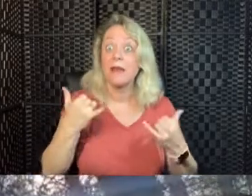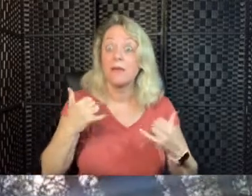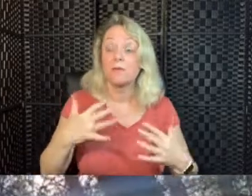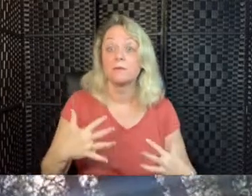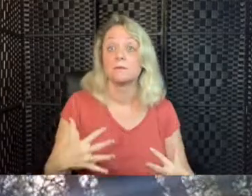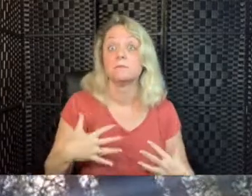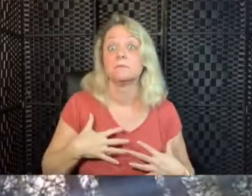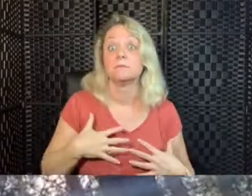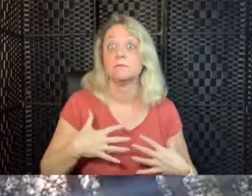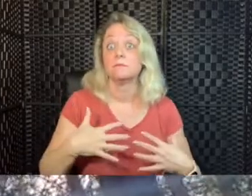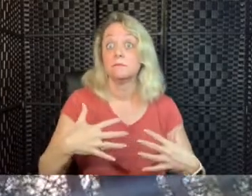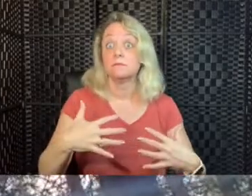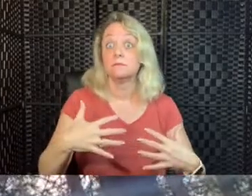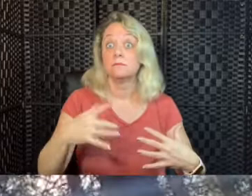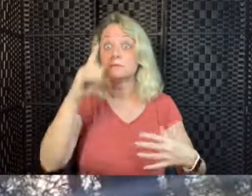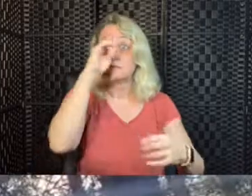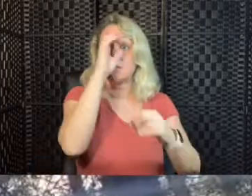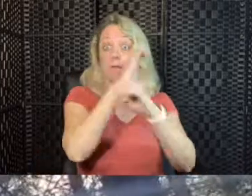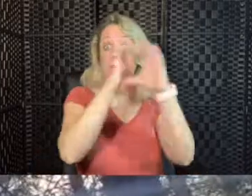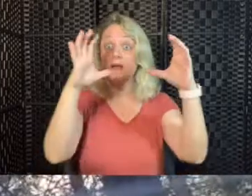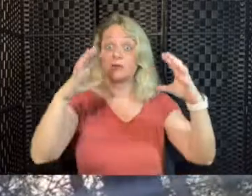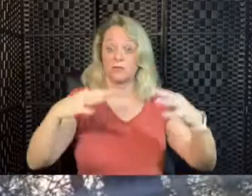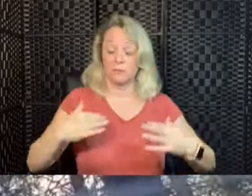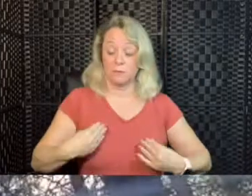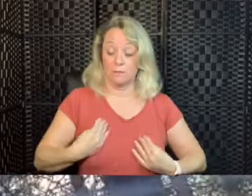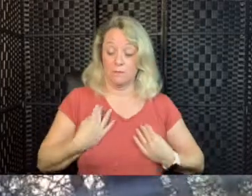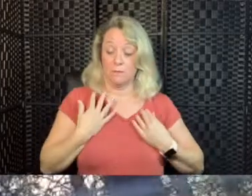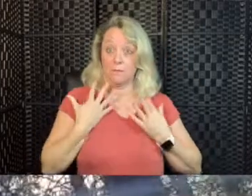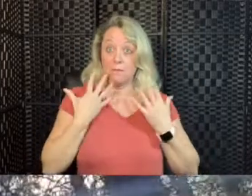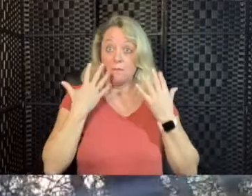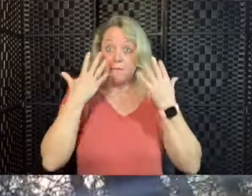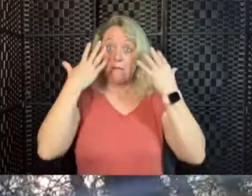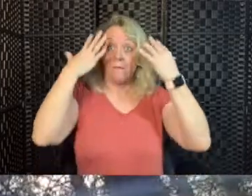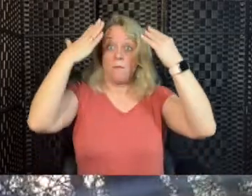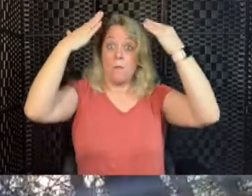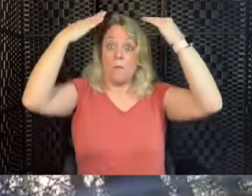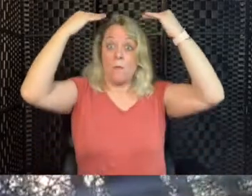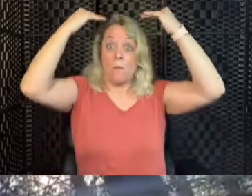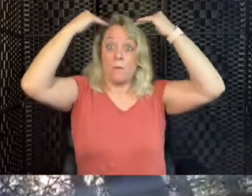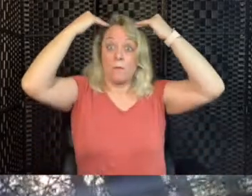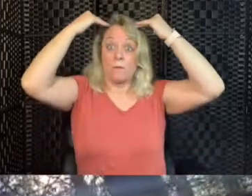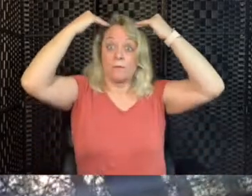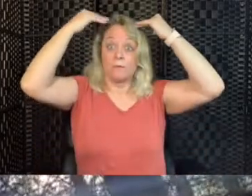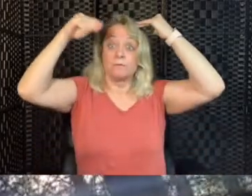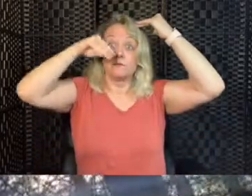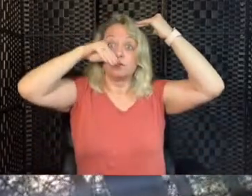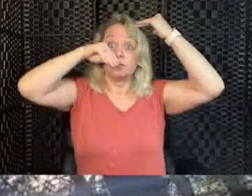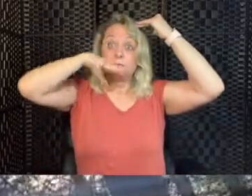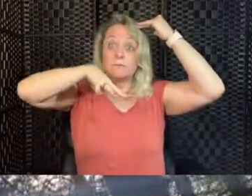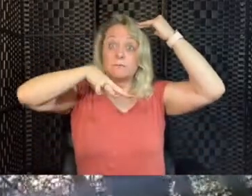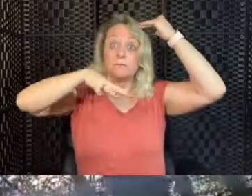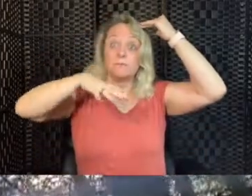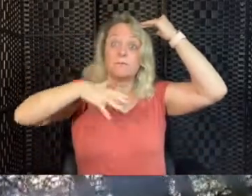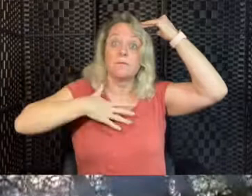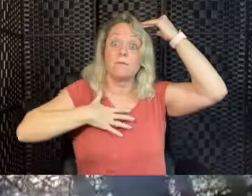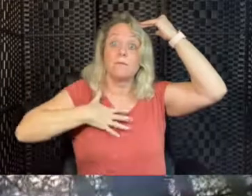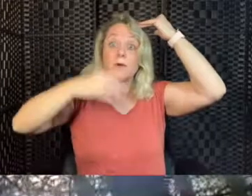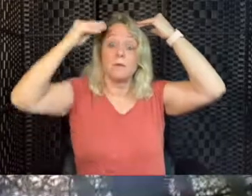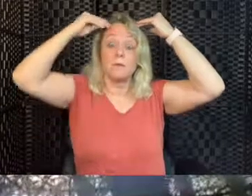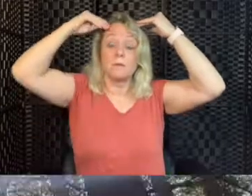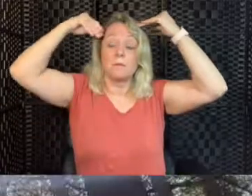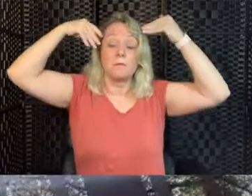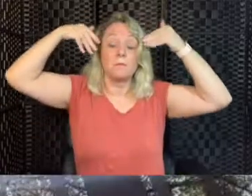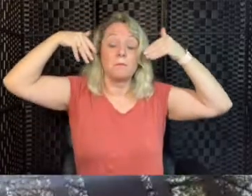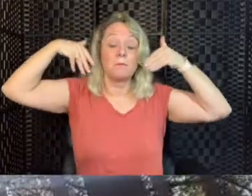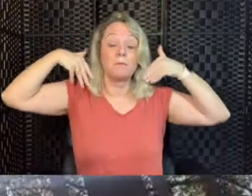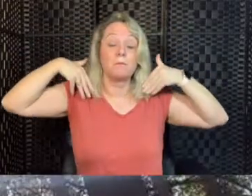breath to the top of the head and our breath out. Imagine our breath moving to the base of the spine.